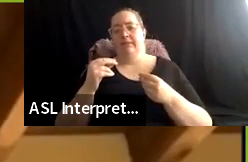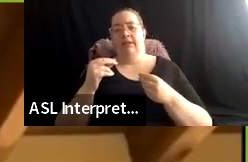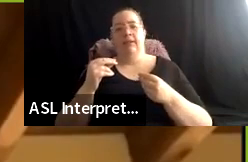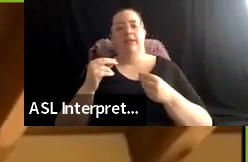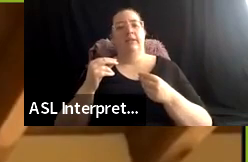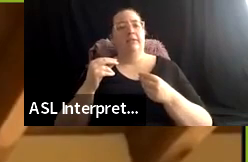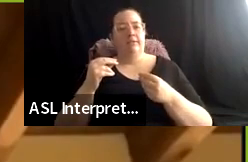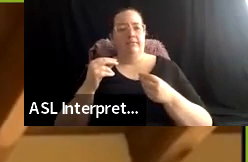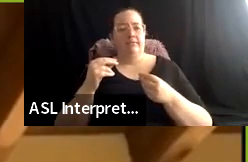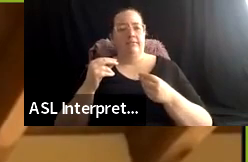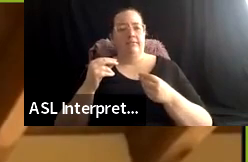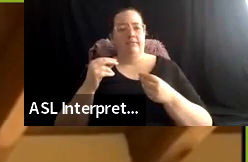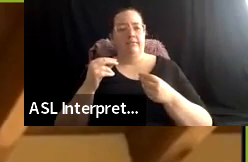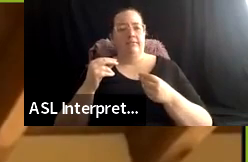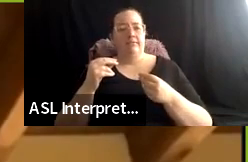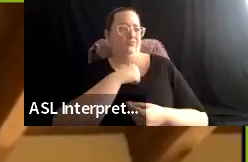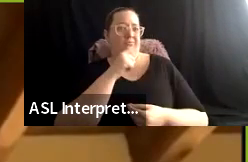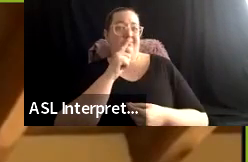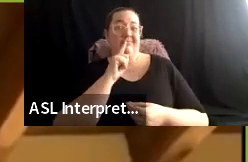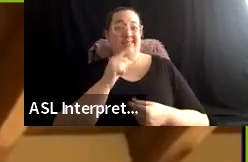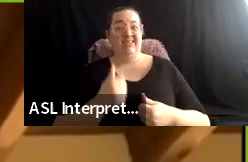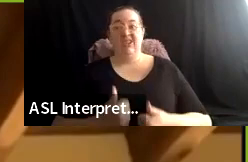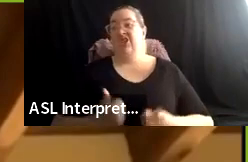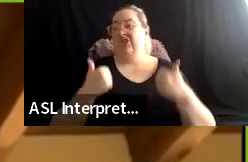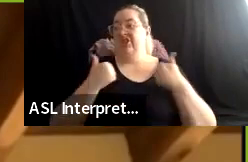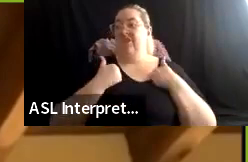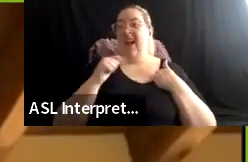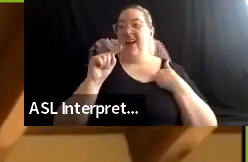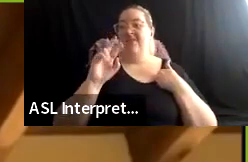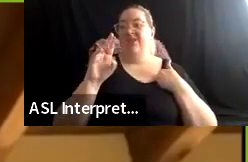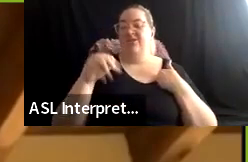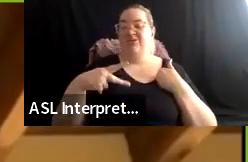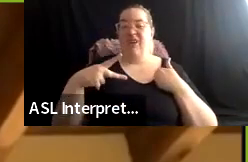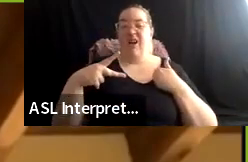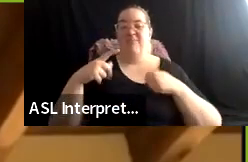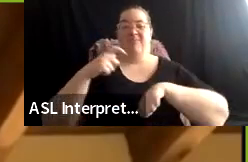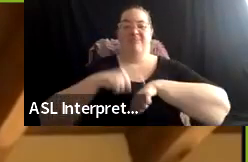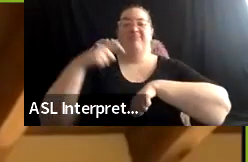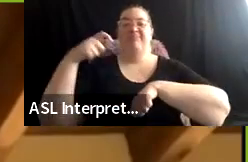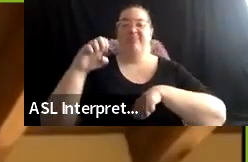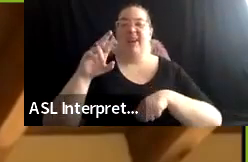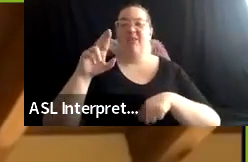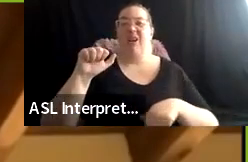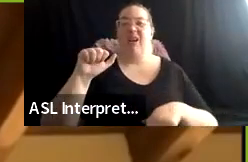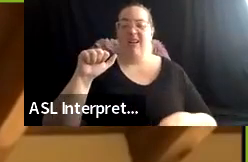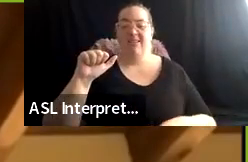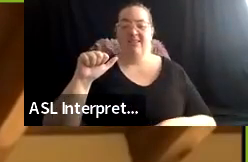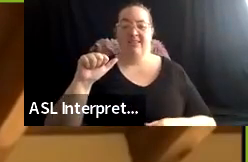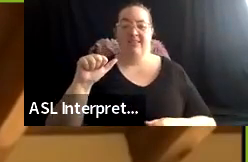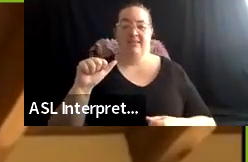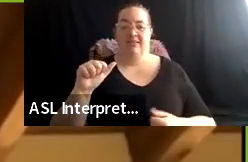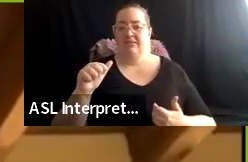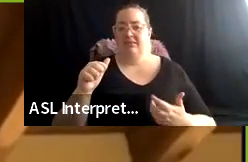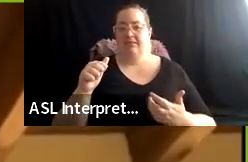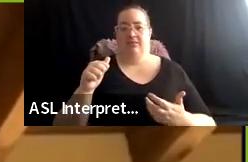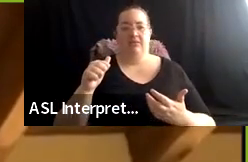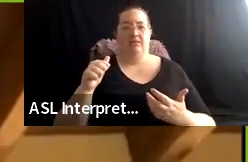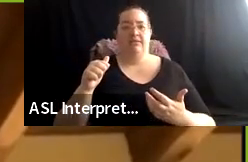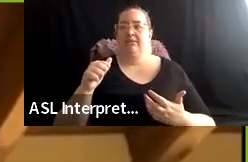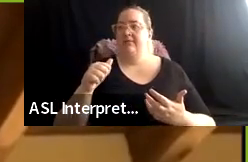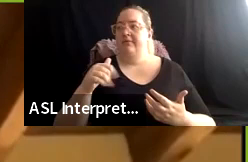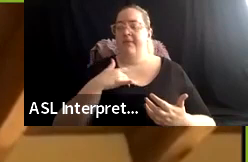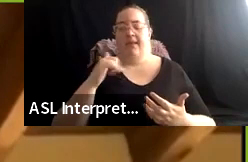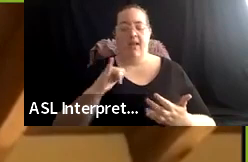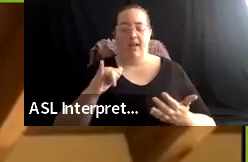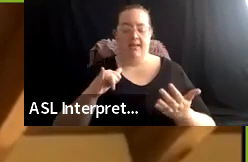surviving the Trump era, you know? And so it's just like, it's, it's so, um, doubled up and layered and